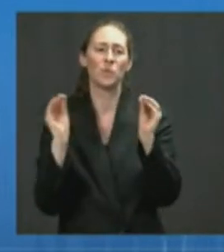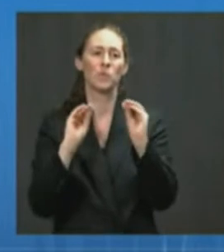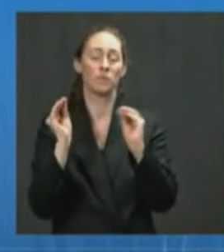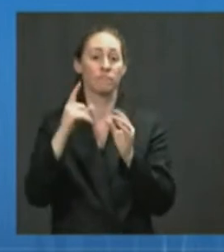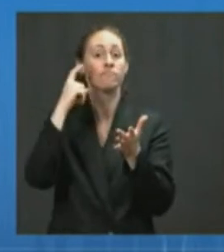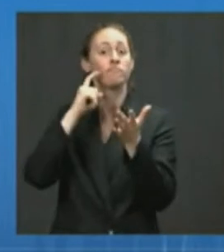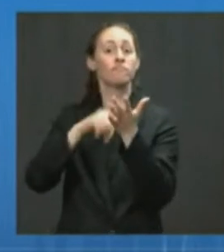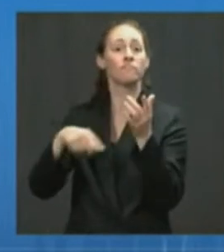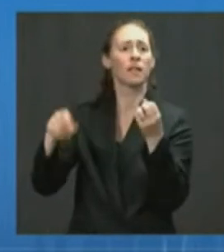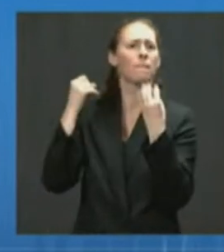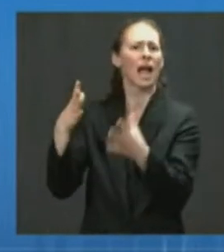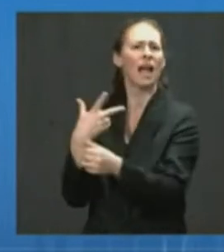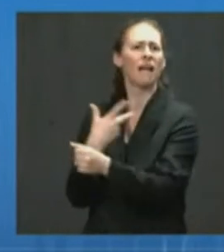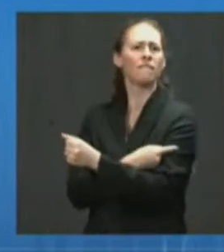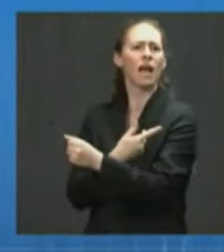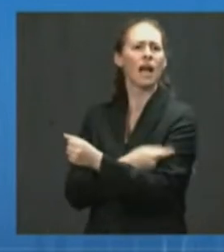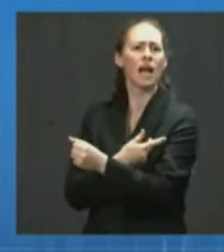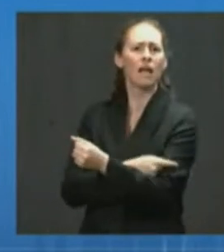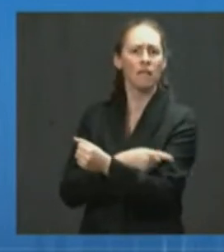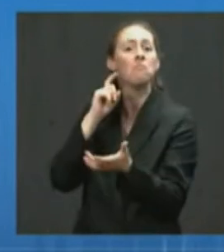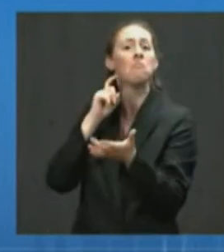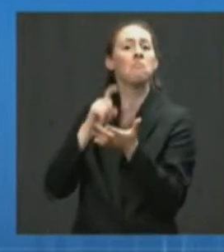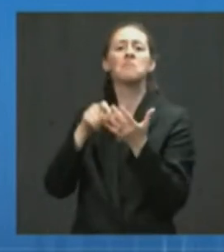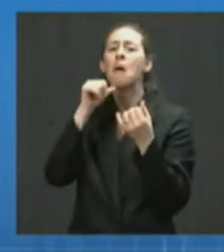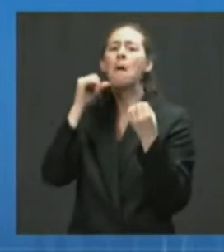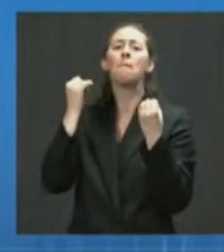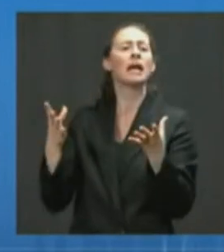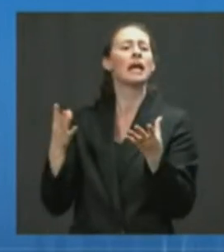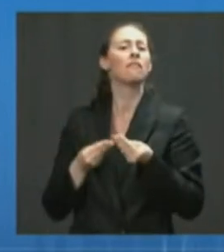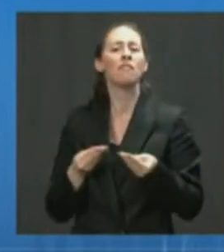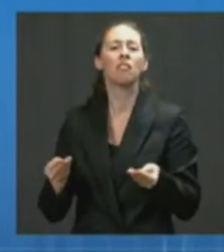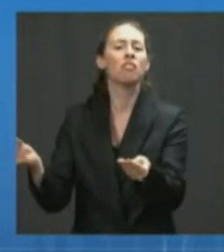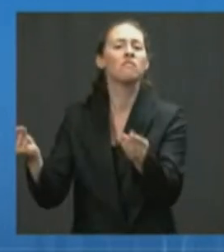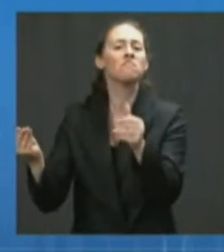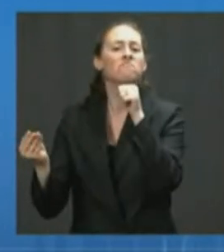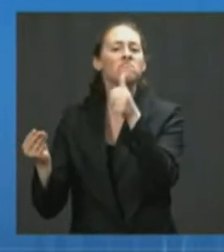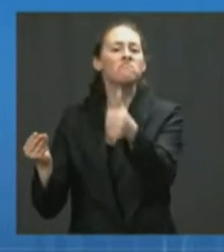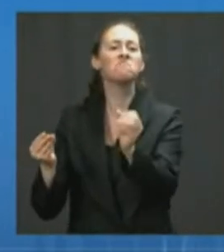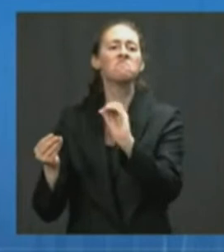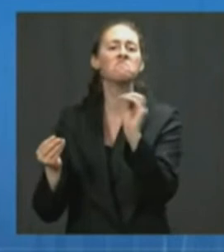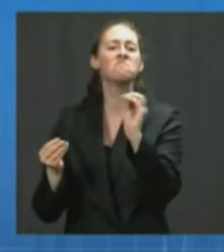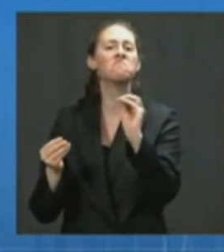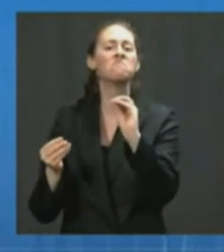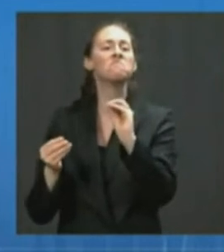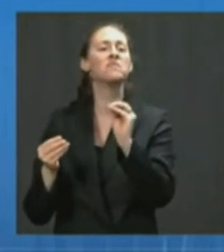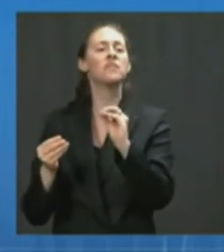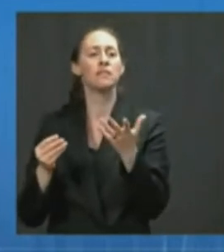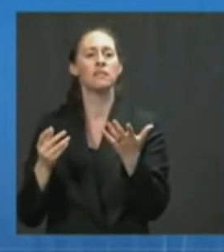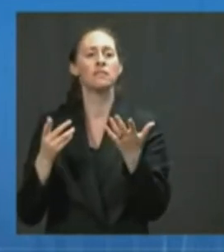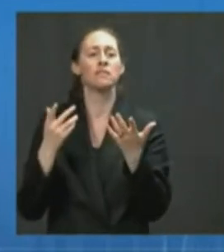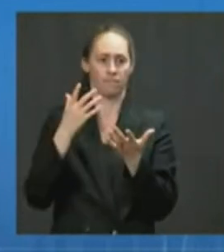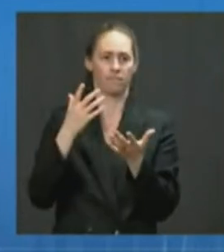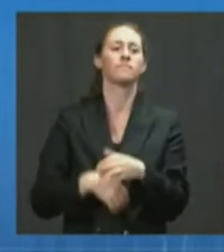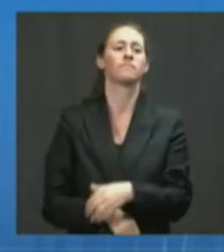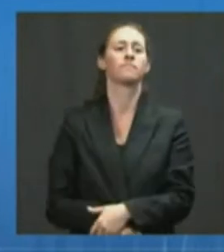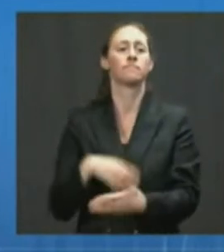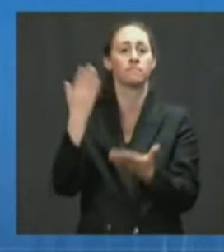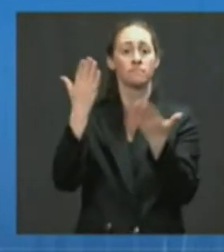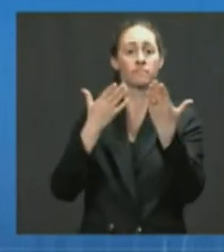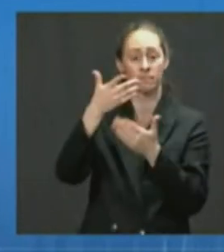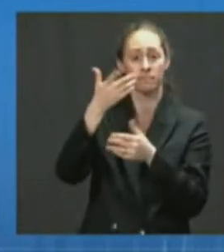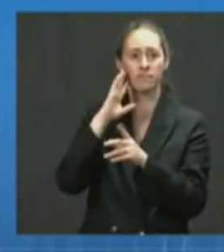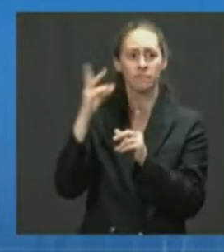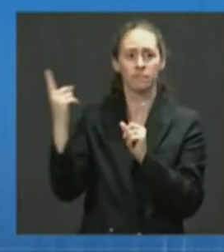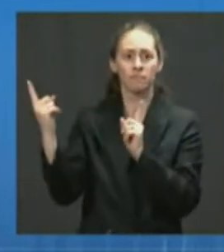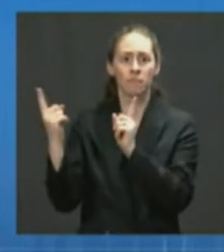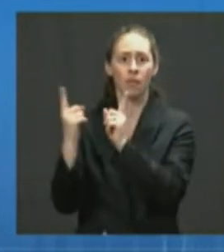rates of disease transmission. The late the chances of you coming in close contact with someone who is infectious is relatively low.